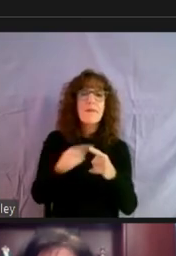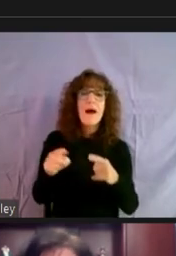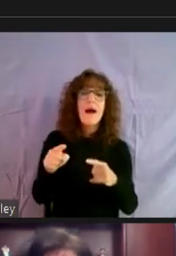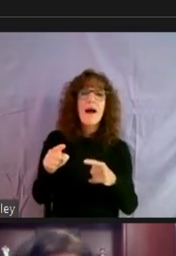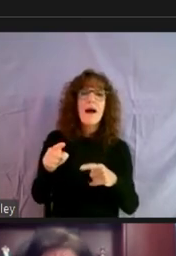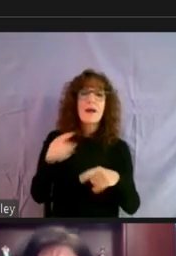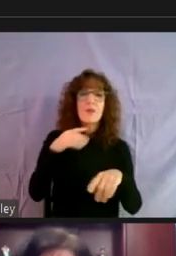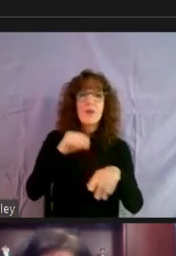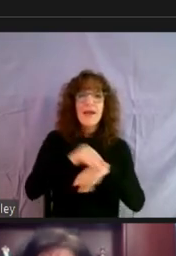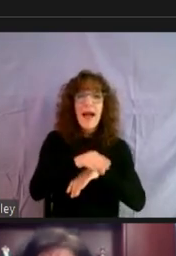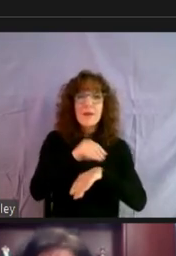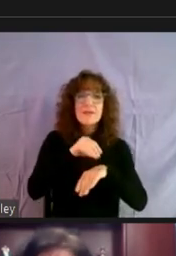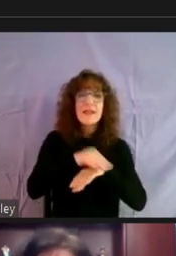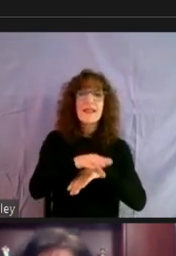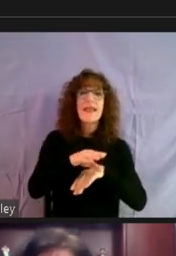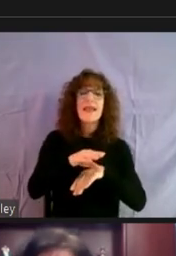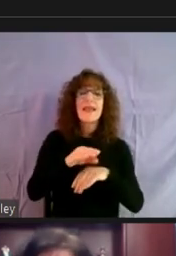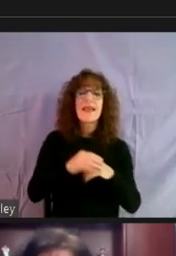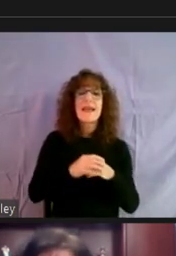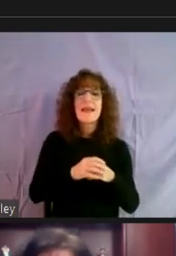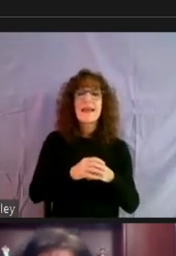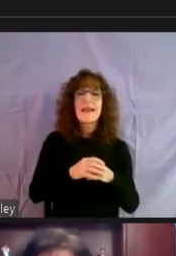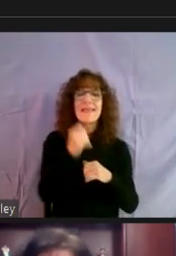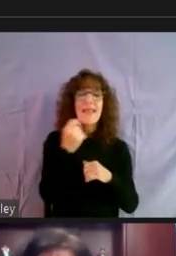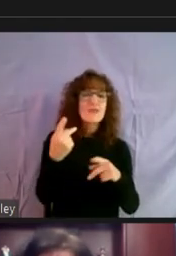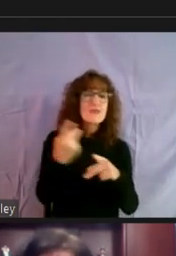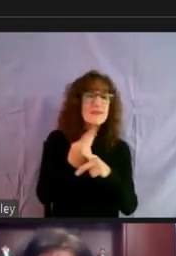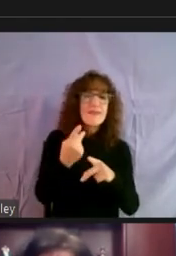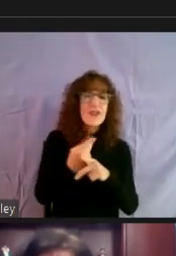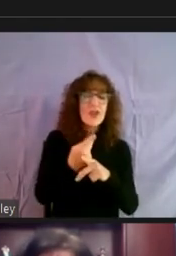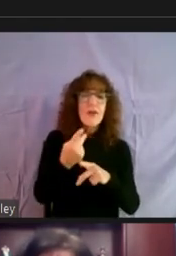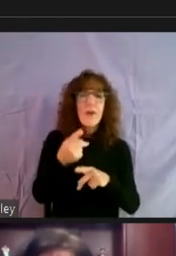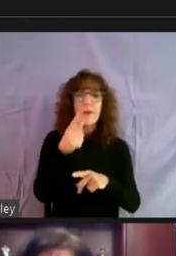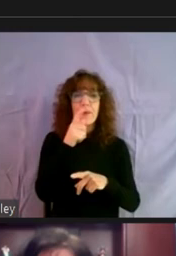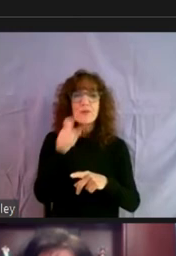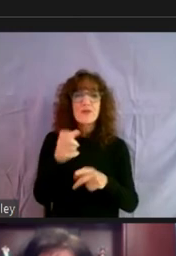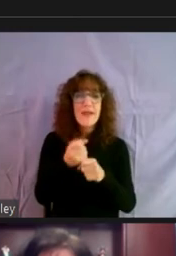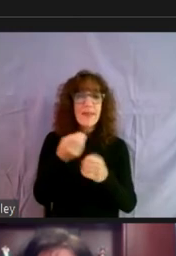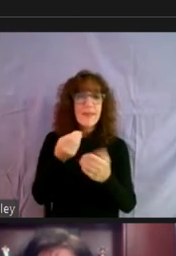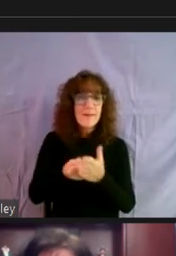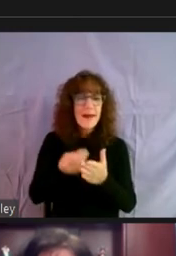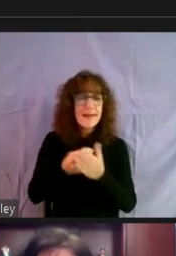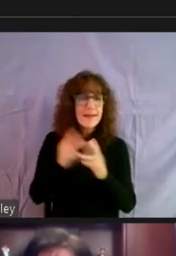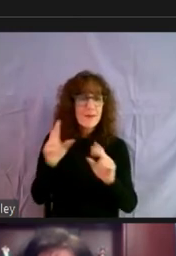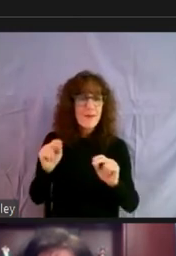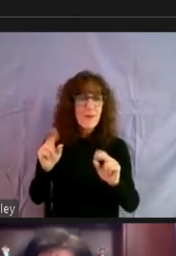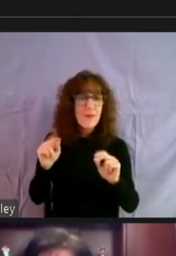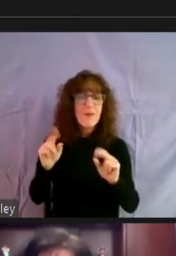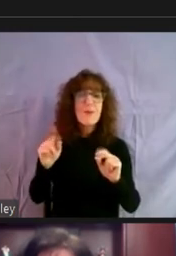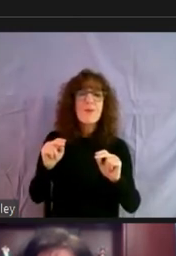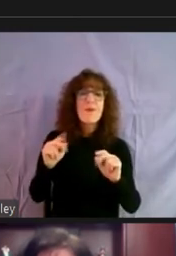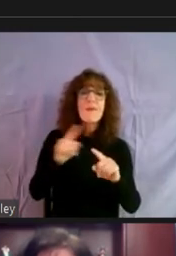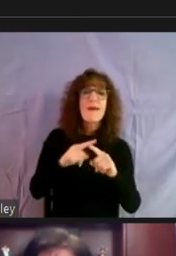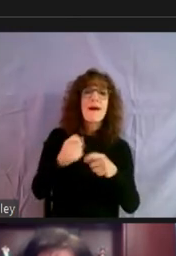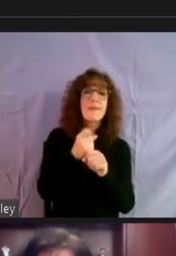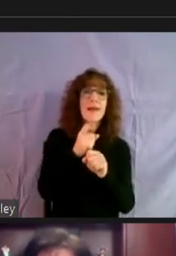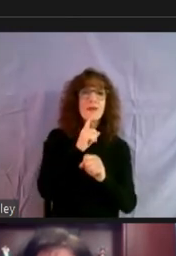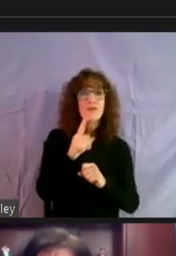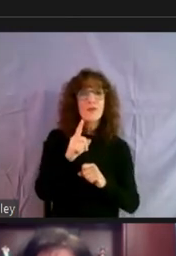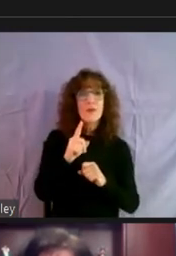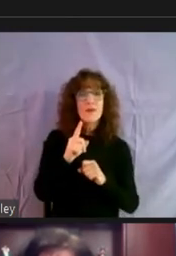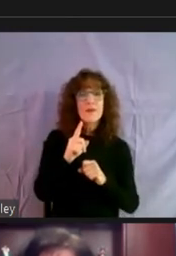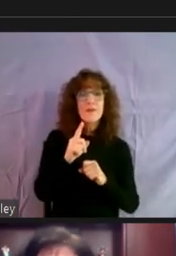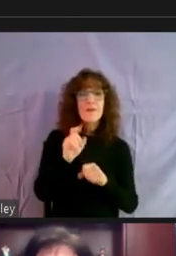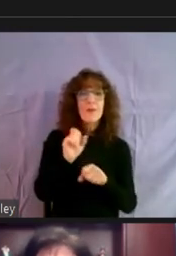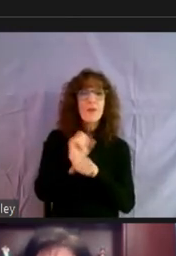um, and the counselor, not just to figure out who should get the money, but, but, um, to make sure that, um,